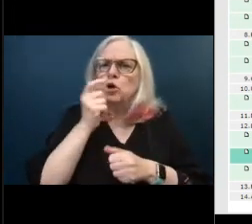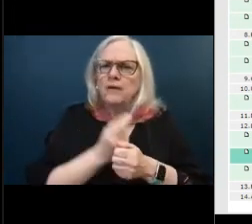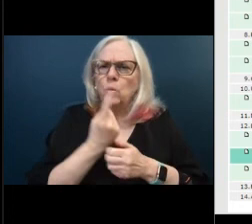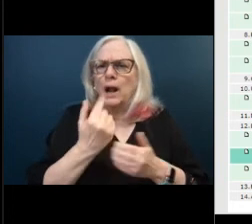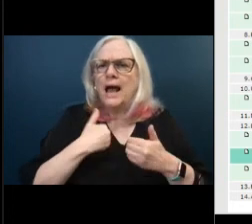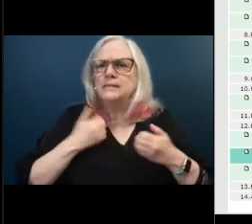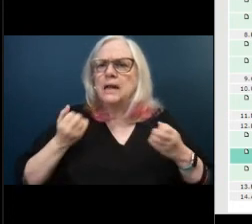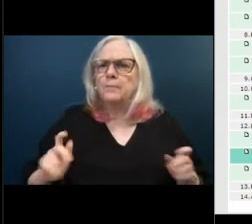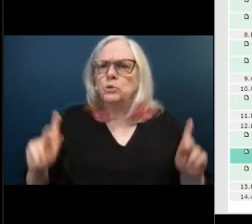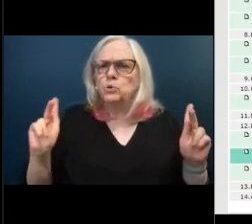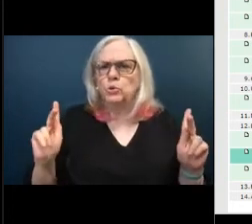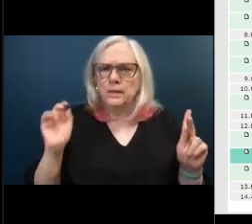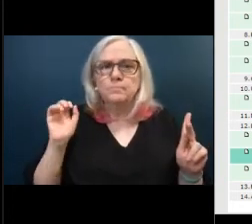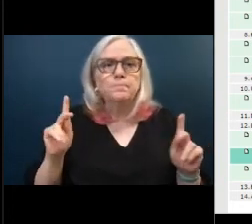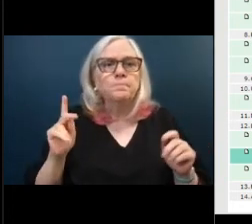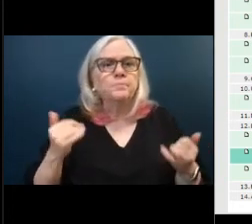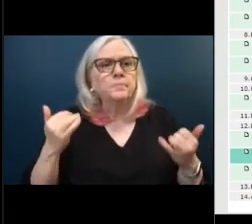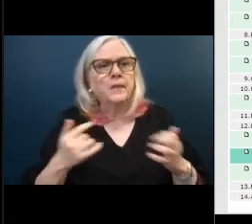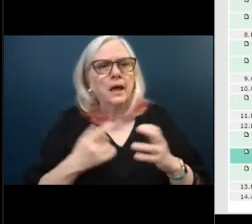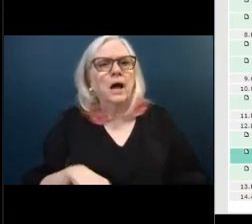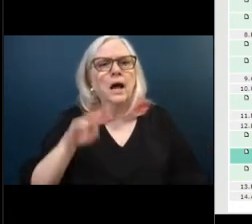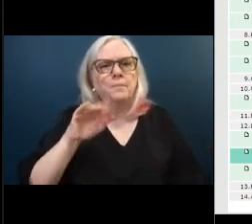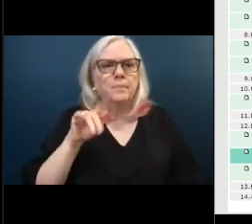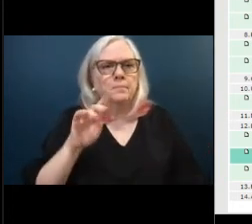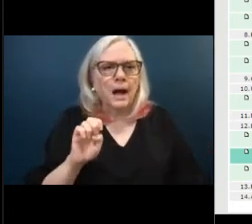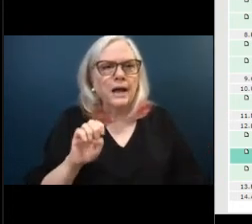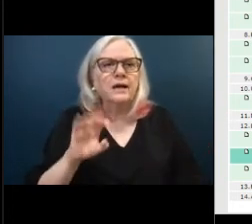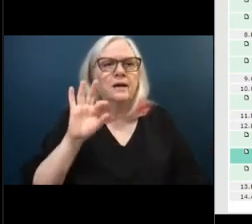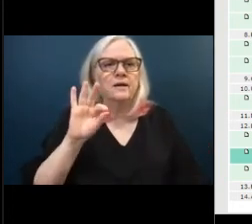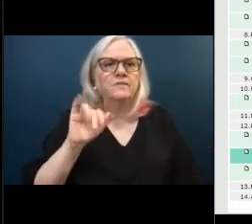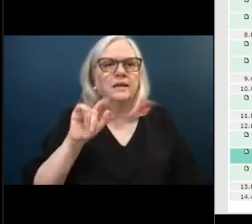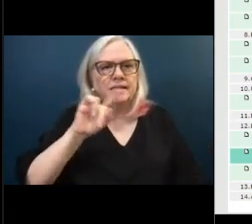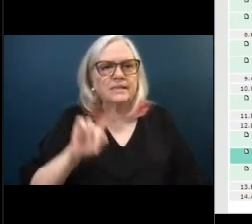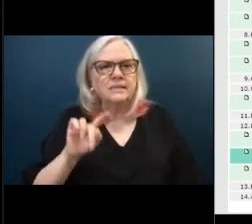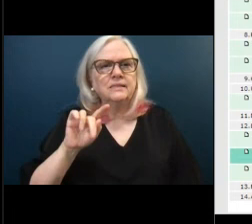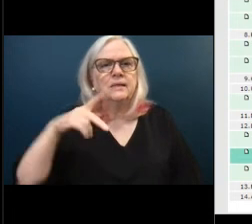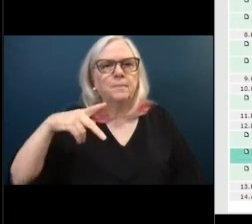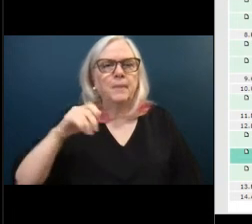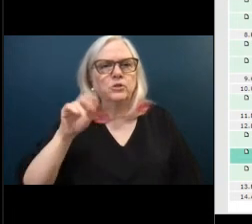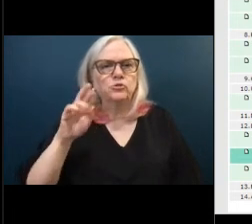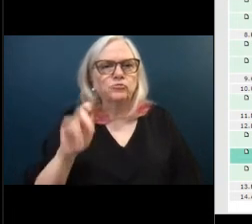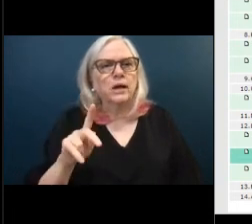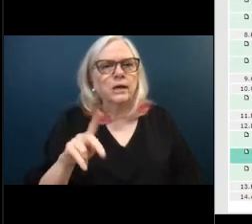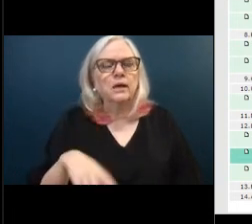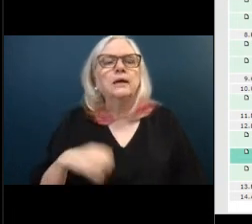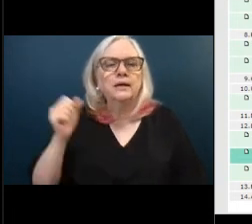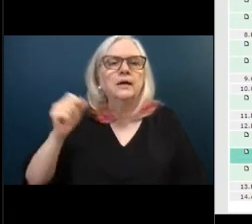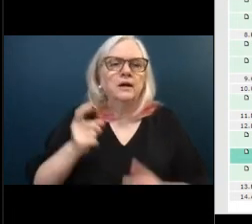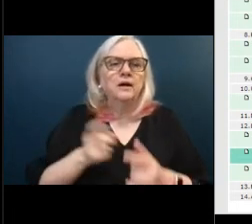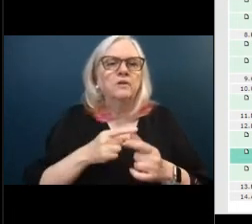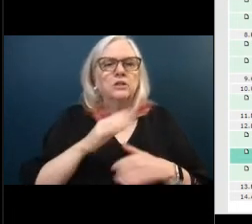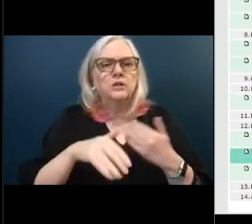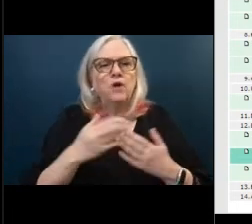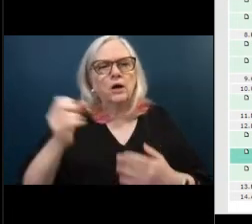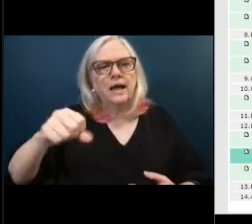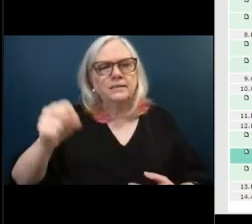begin when you're ready mike fitzpatrick 175 southwest second street first of all yes there's probably a lot of it